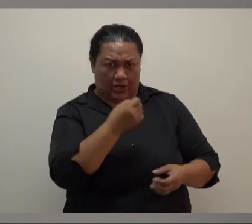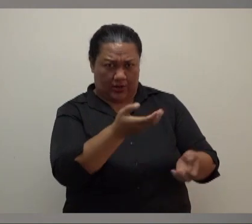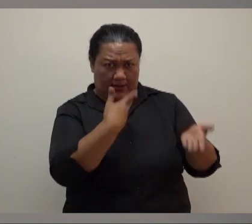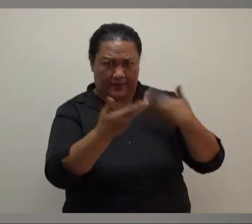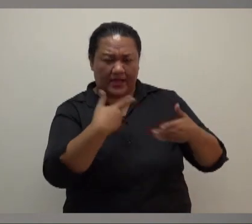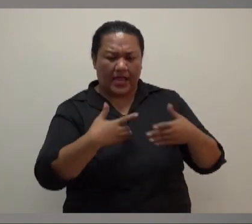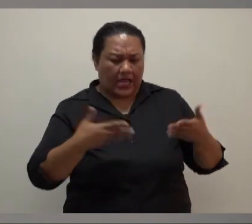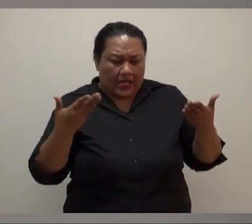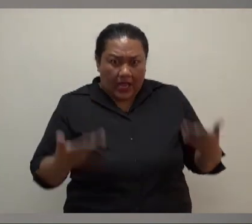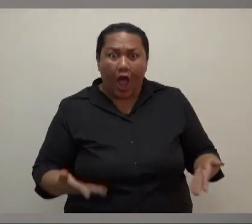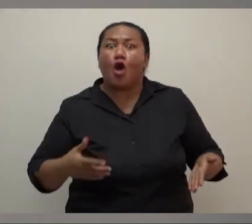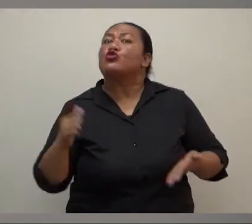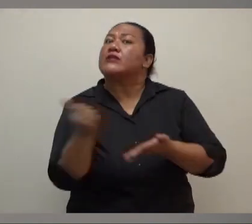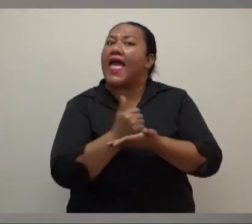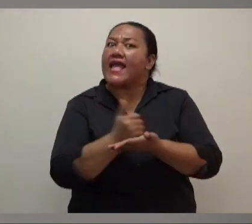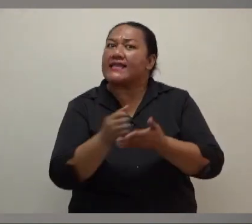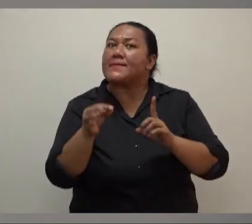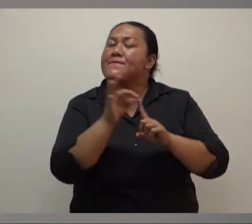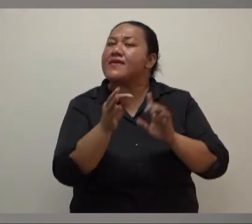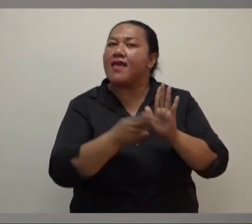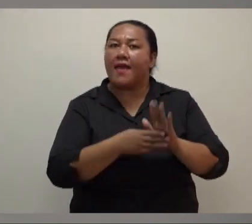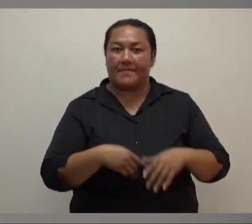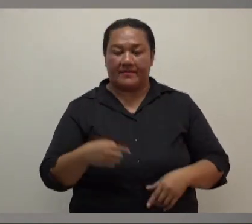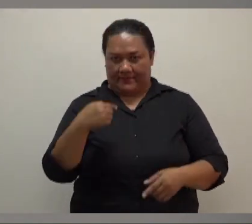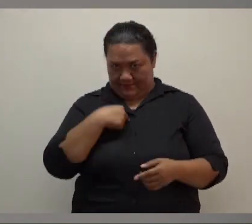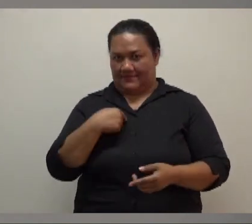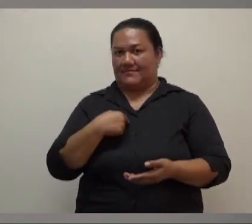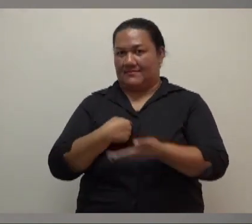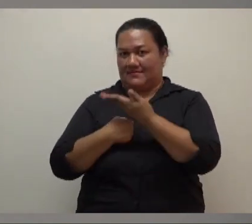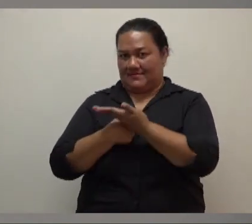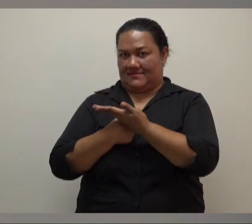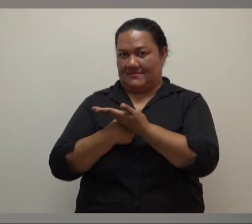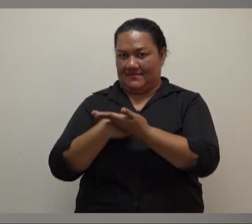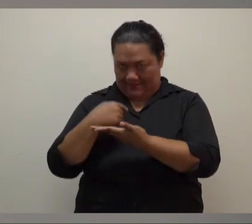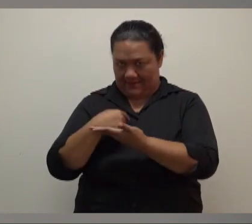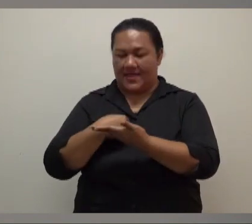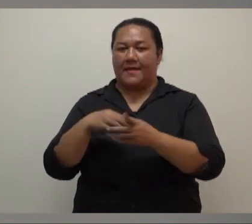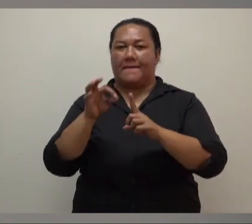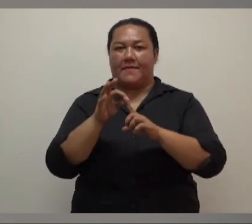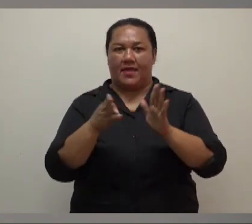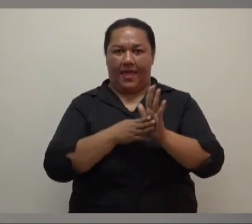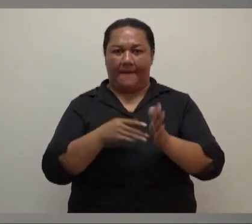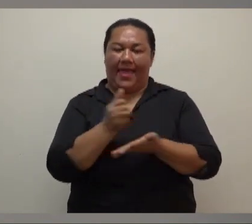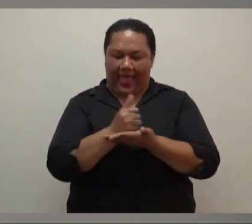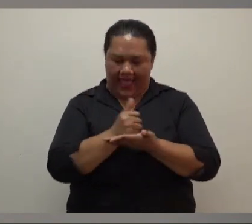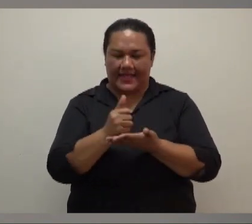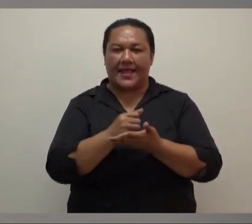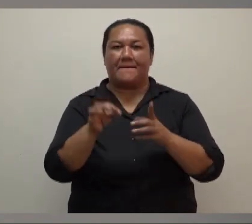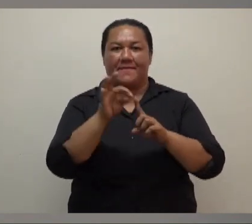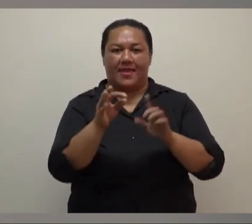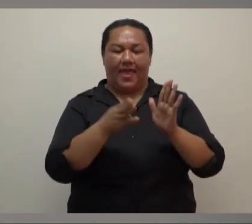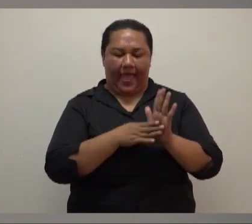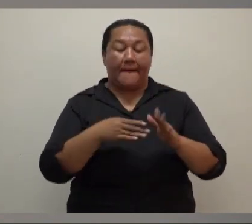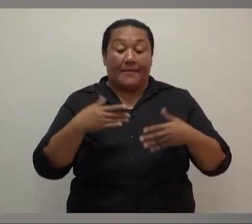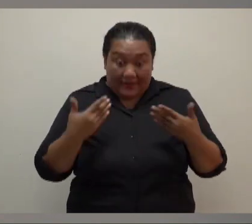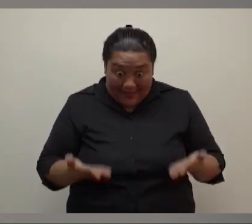now? I'm the acting prime minister, and of course, we have the team of all the ministers. We are doing the job as required.